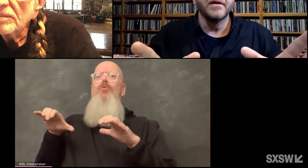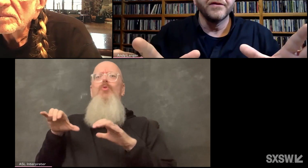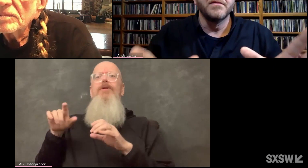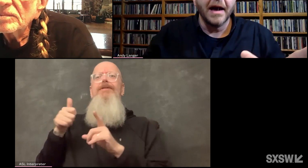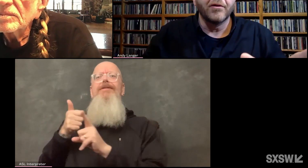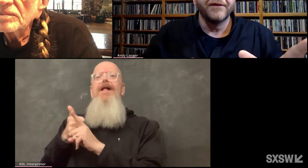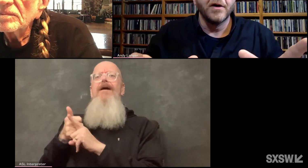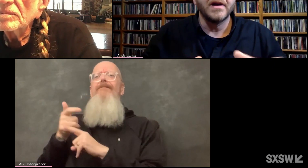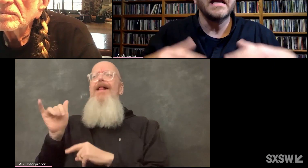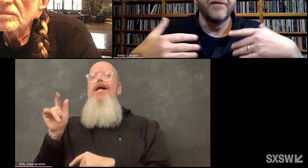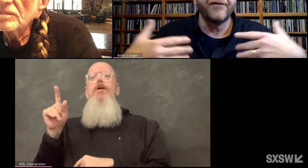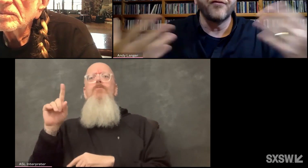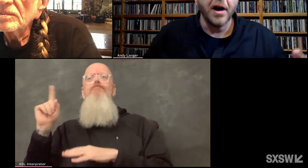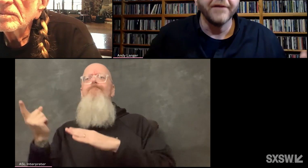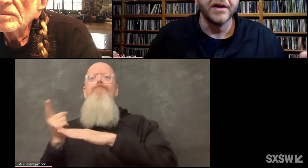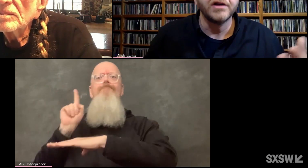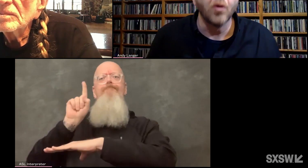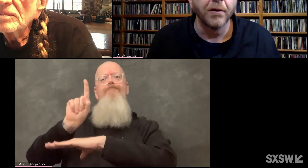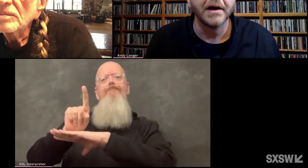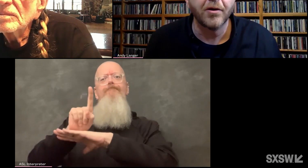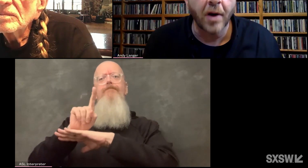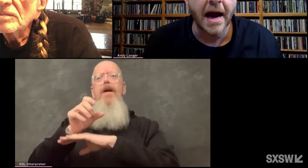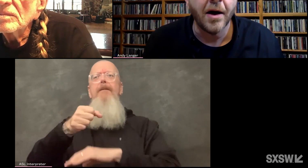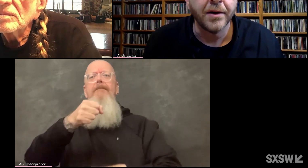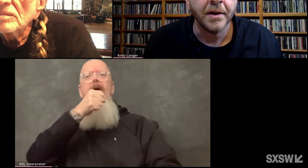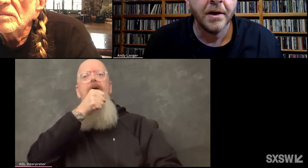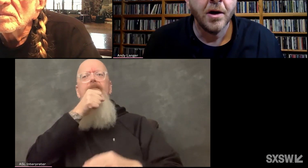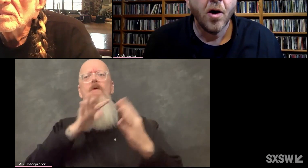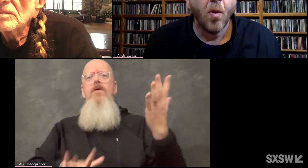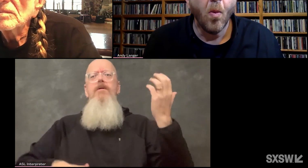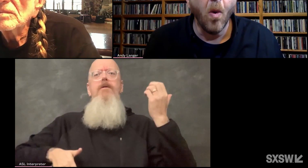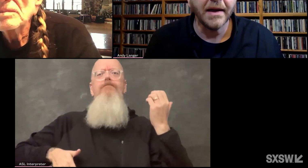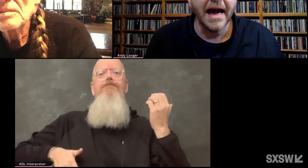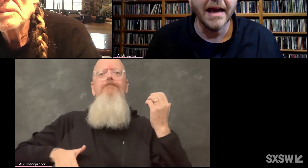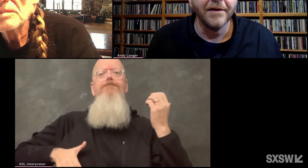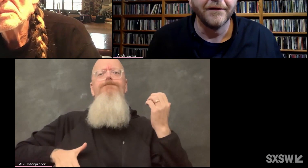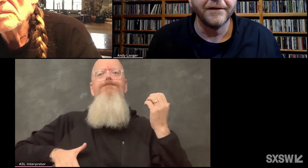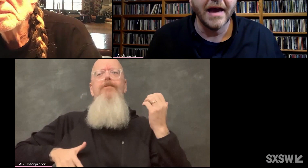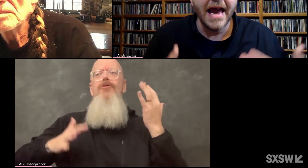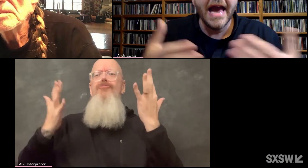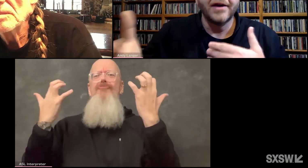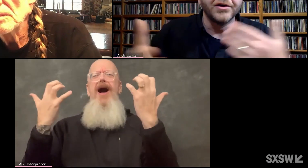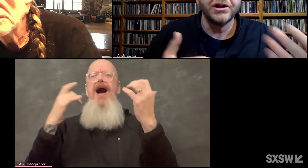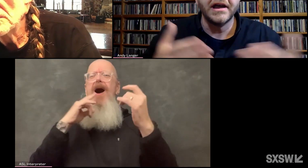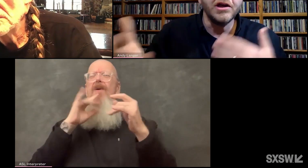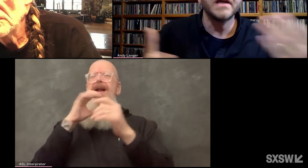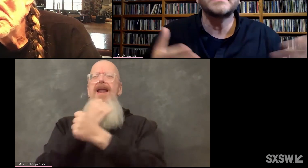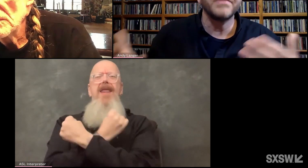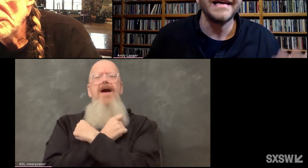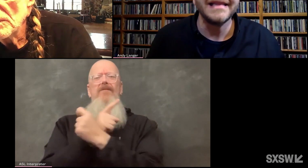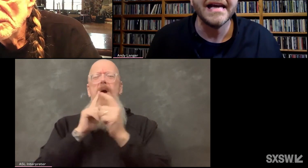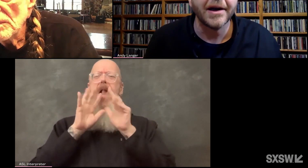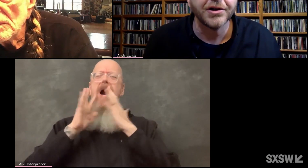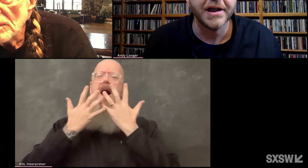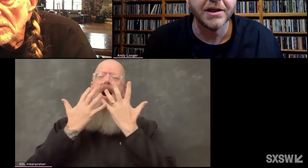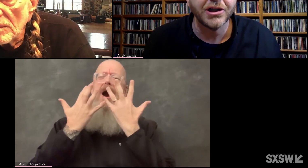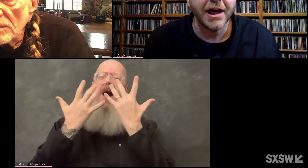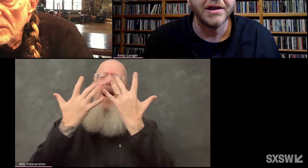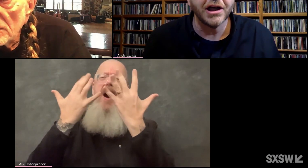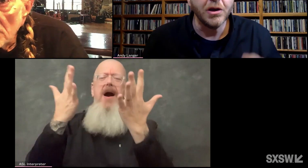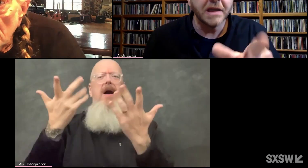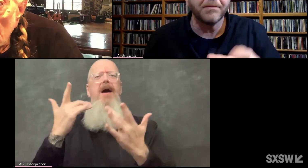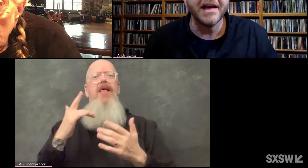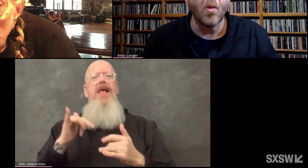in front of the microphone, in front of an adoring crowd, what kind of energy? Can you explain the energy